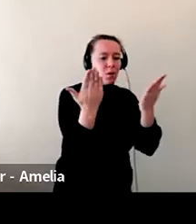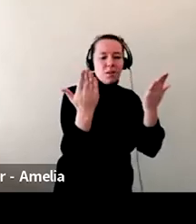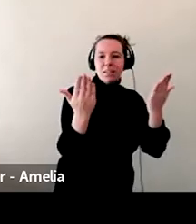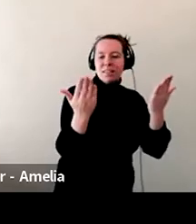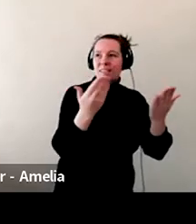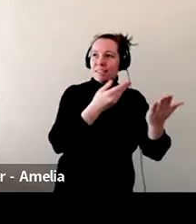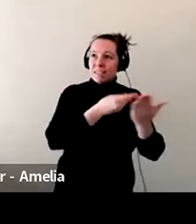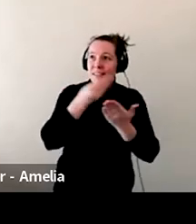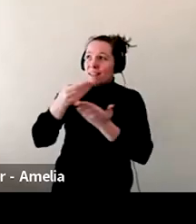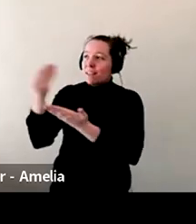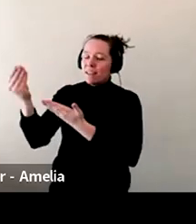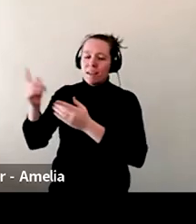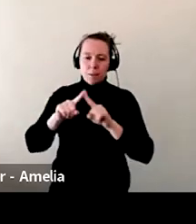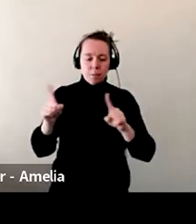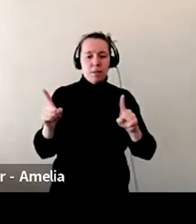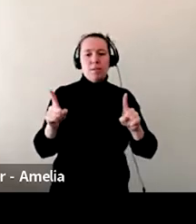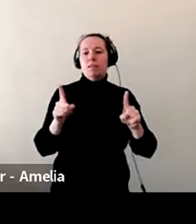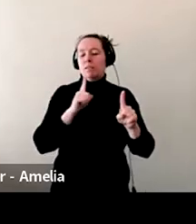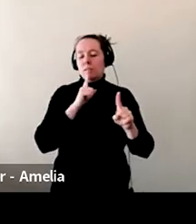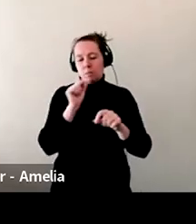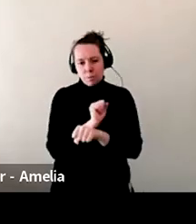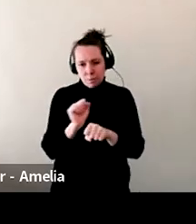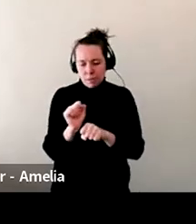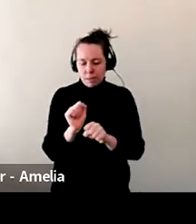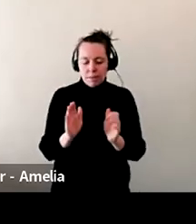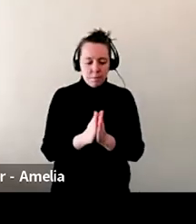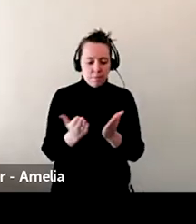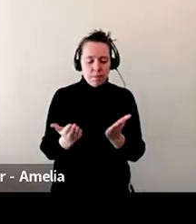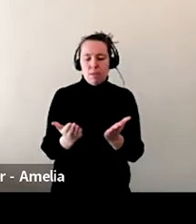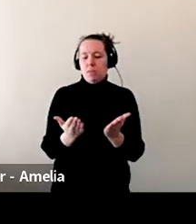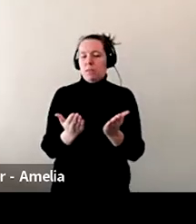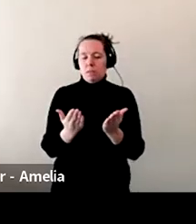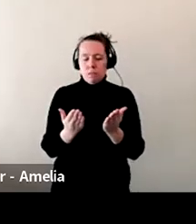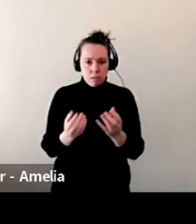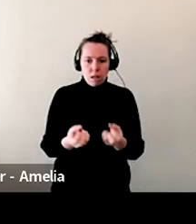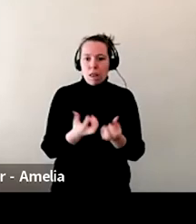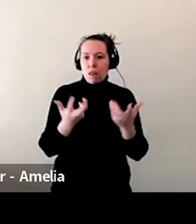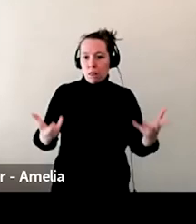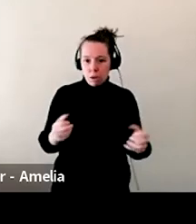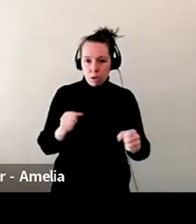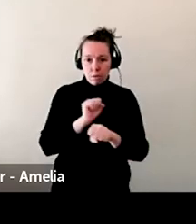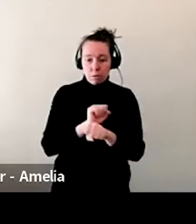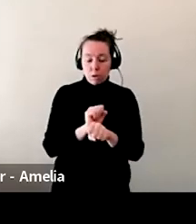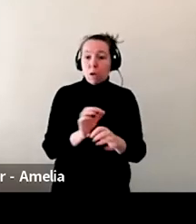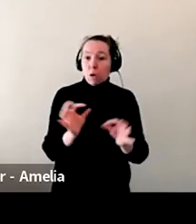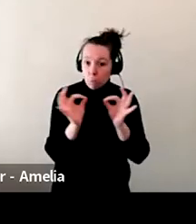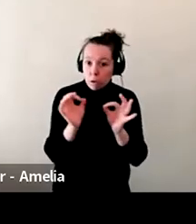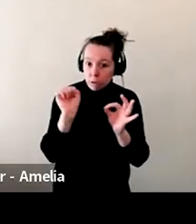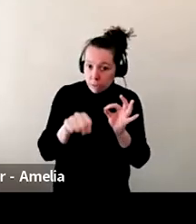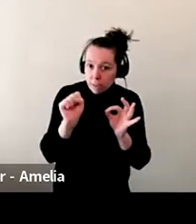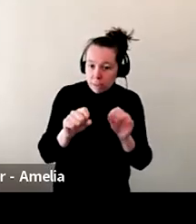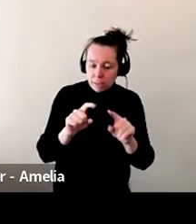anticipate the work well worth it. Absolutely worth it. Just totally didn't anticipate that.